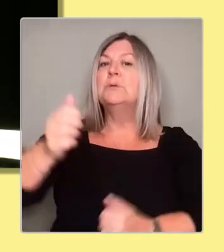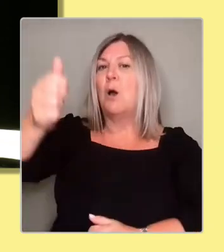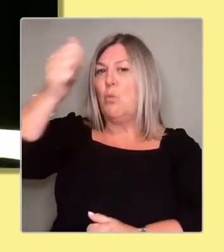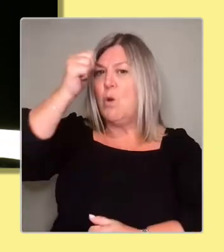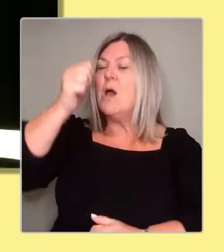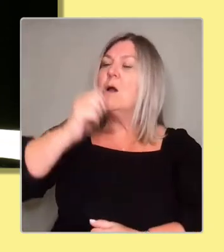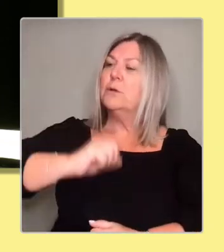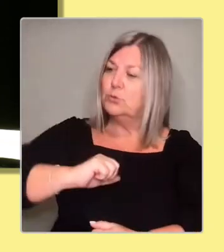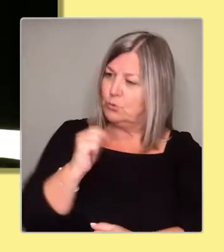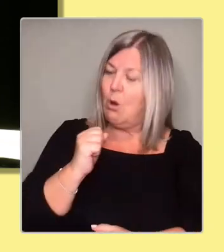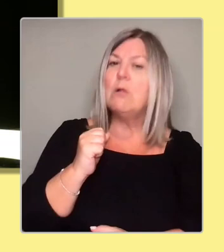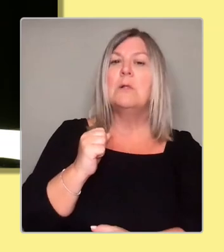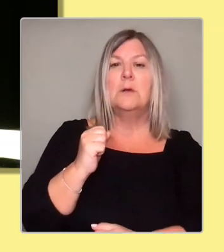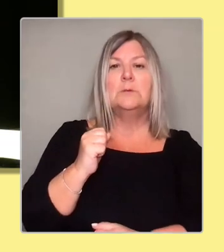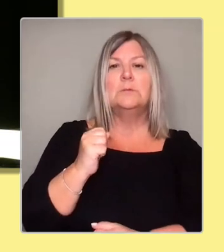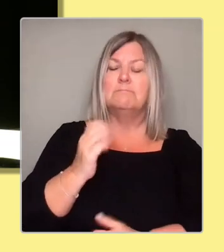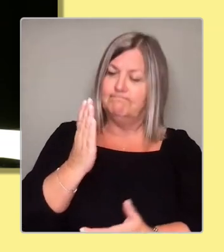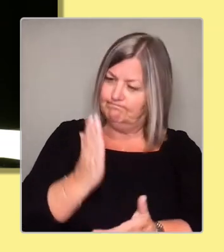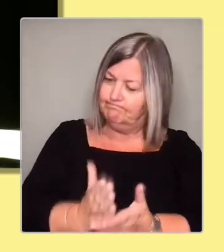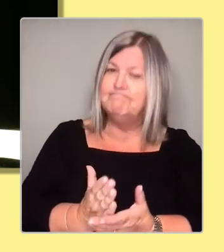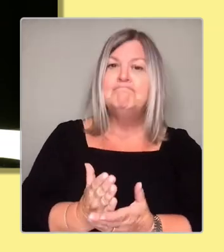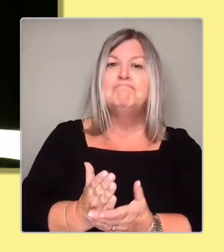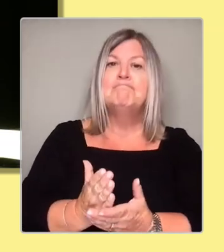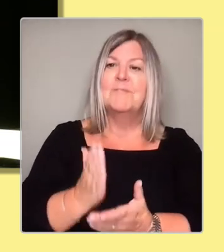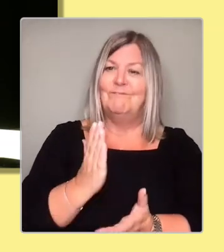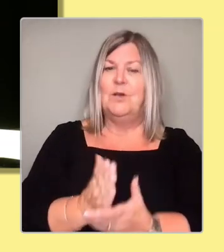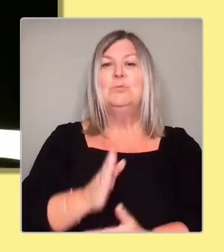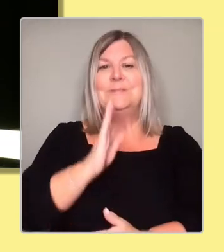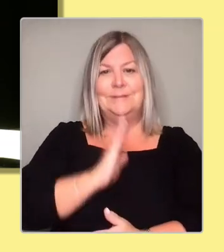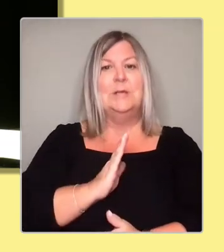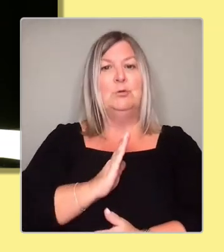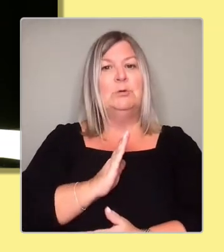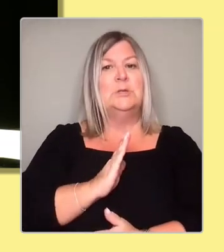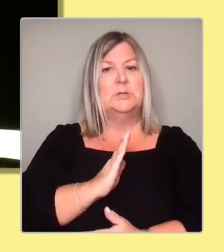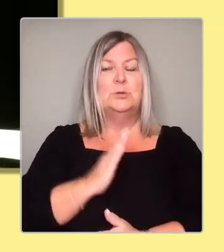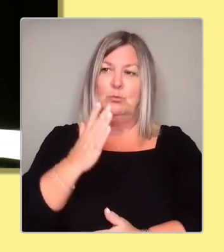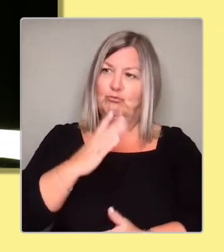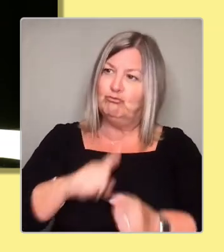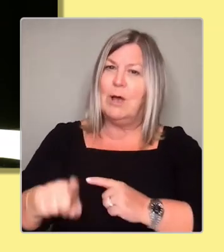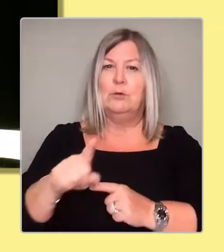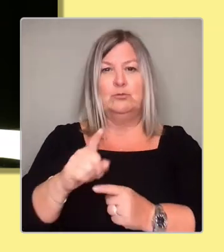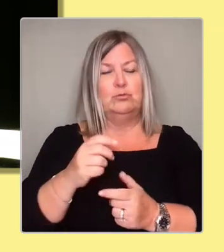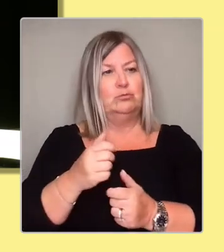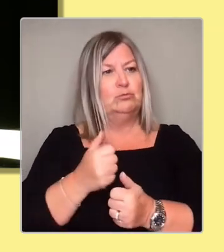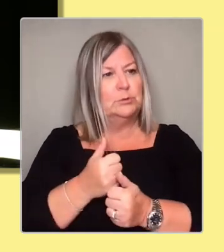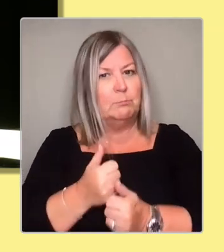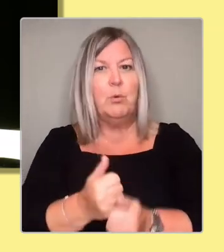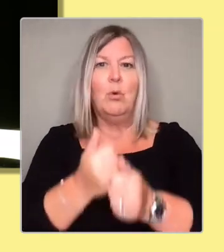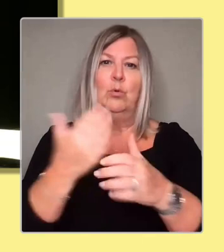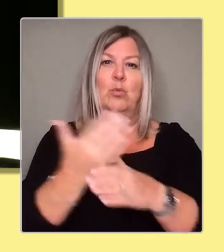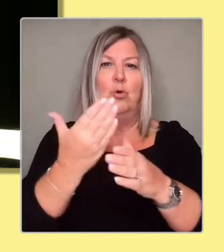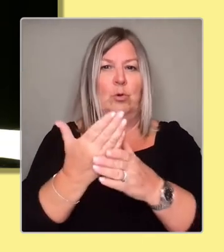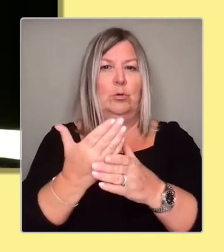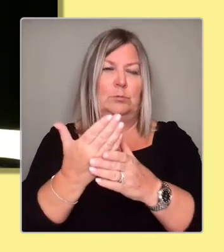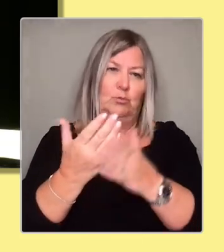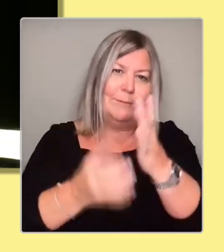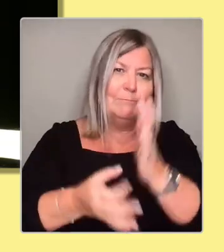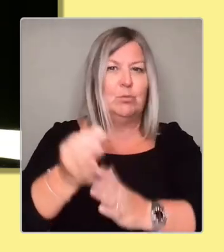to the planet seriously. And I want to make sure we make peace with the just transition to a greener Scotland.